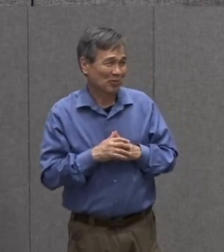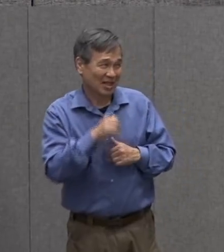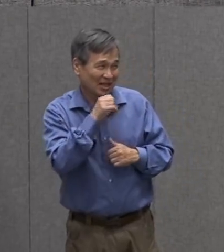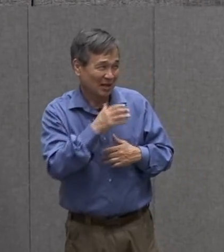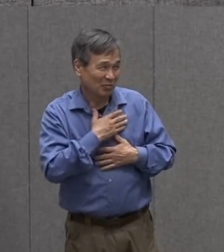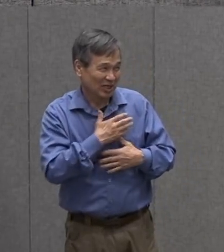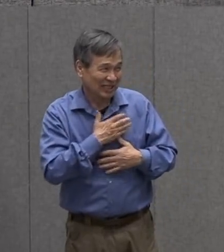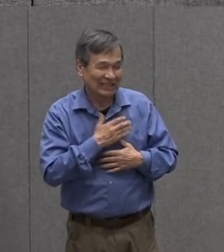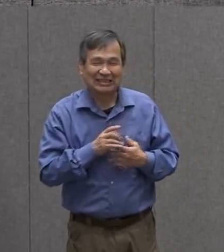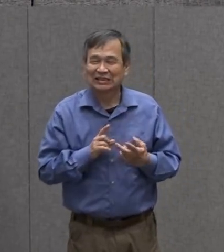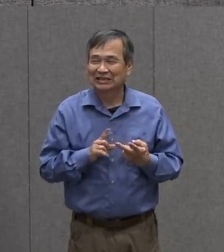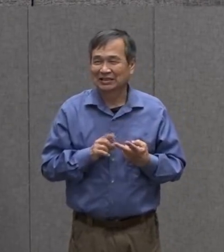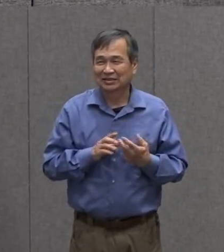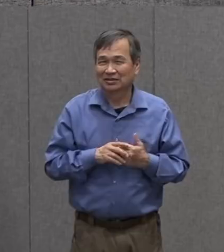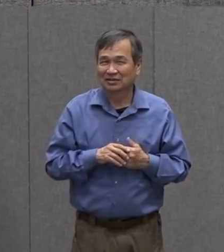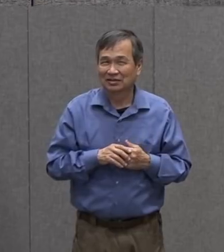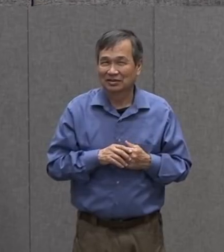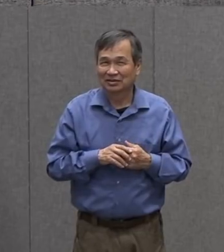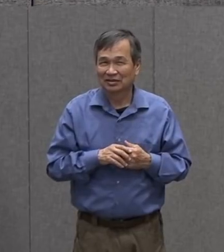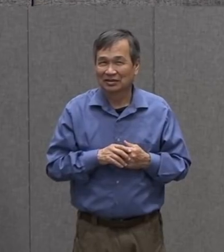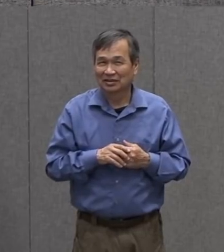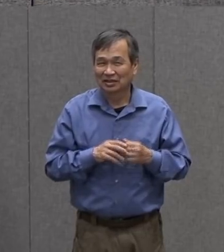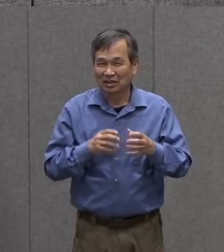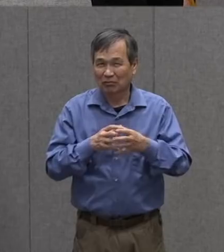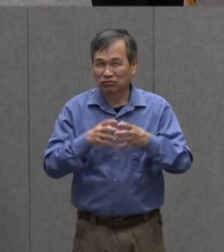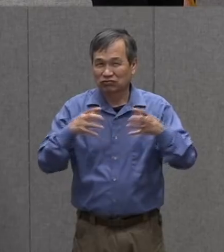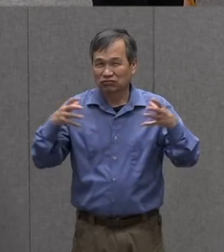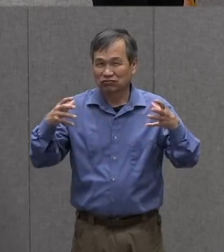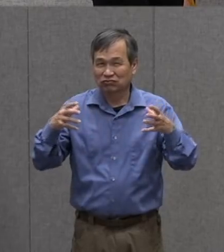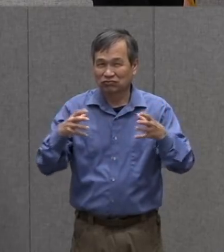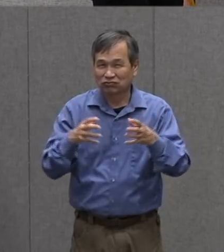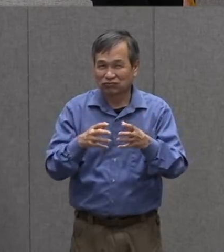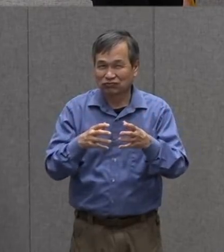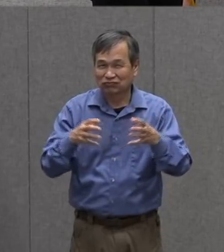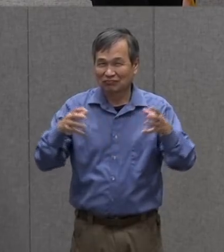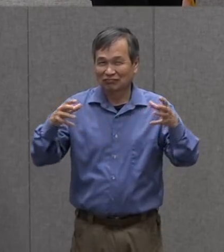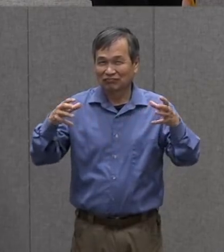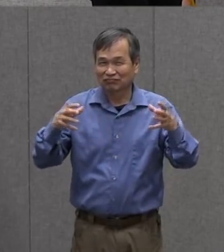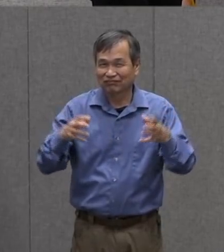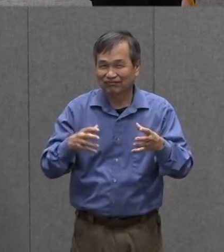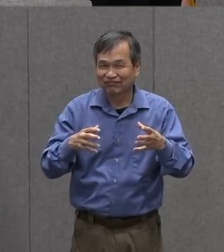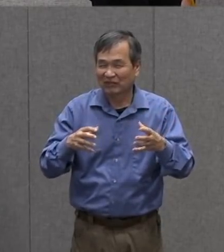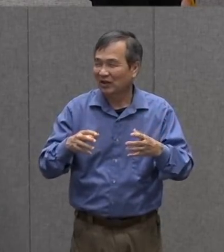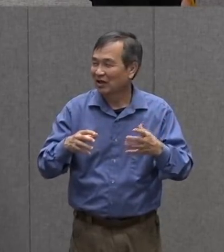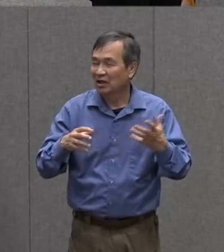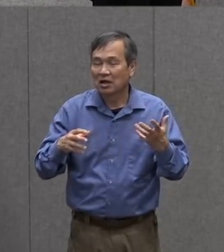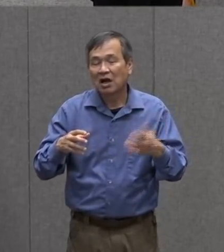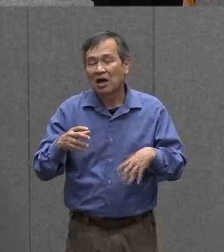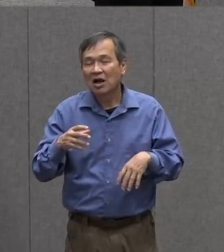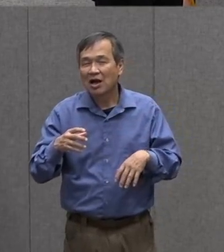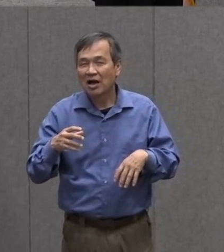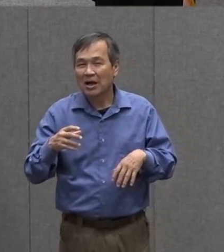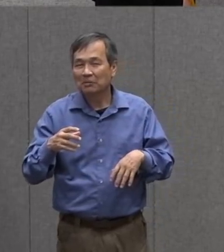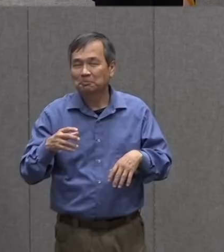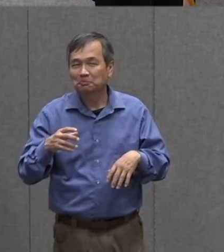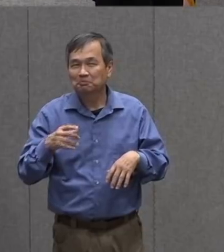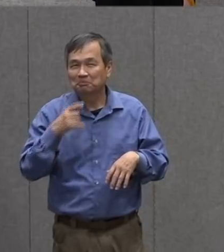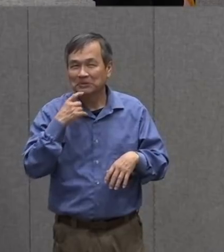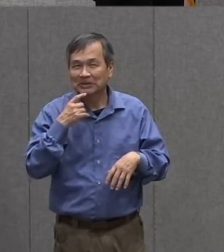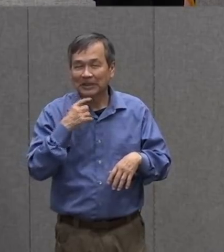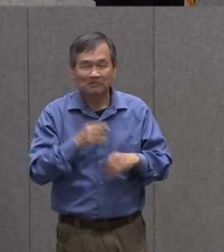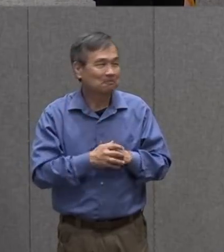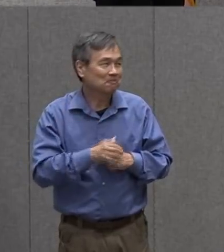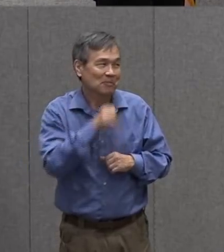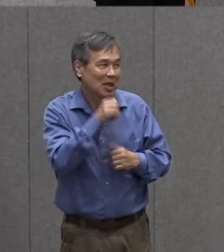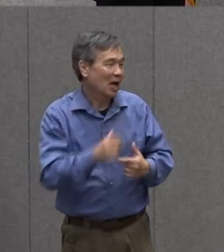and it's not really getting bigger and making new parts so no i'm gonna say that's a that's a non